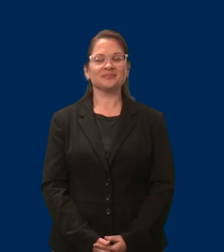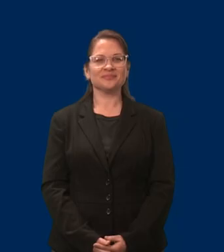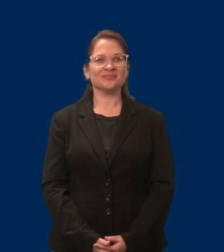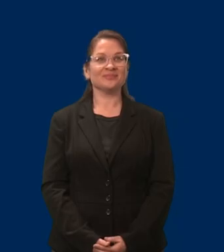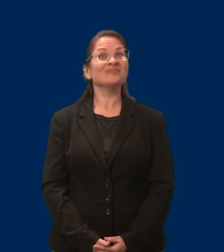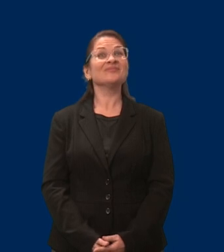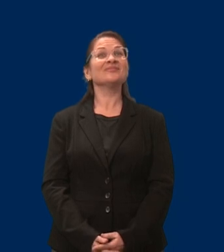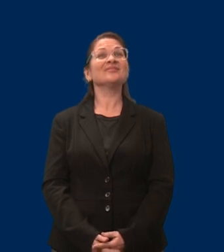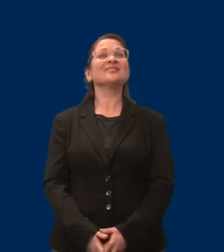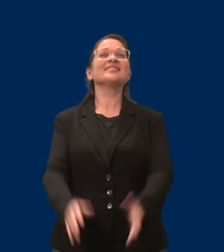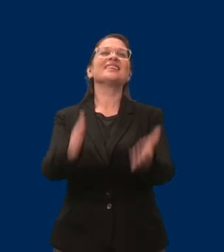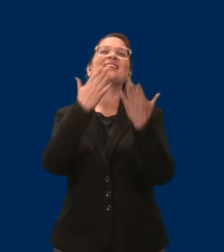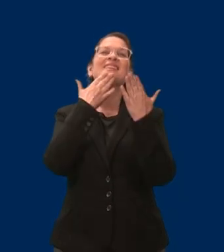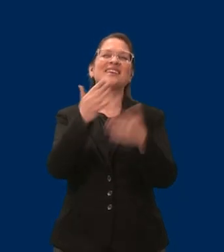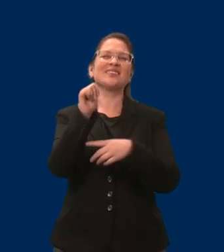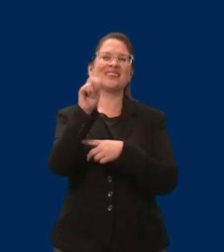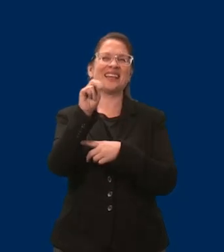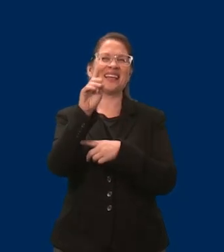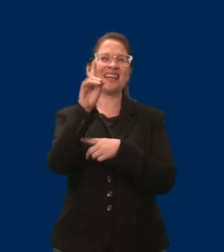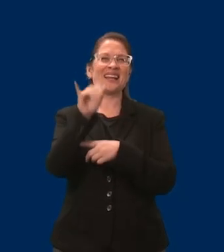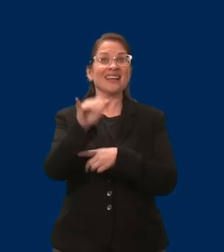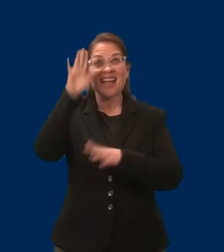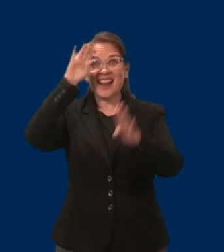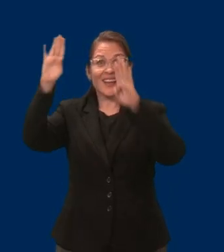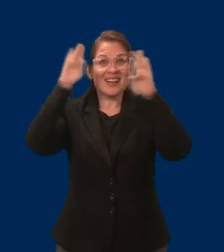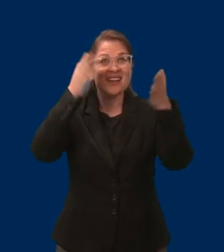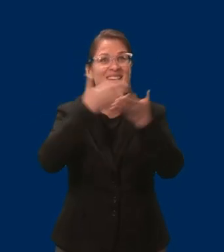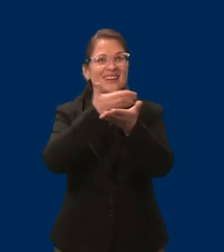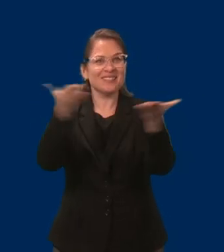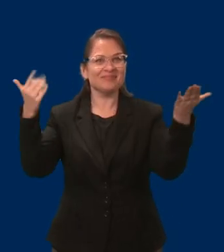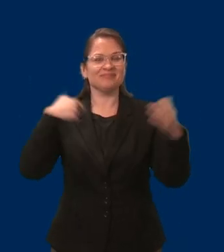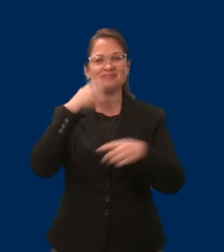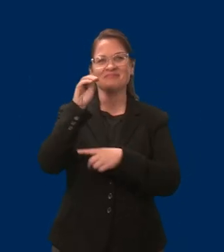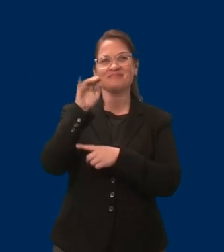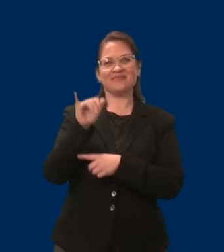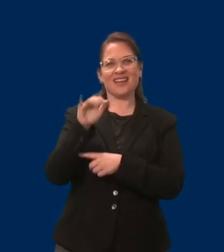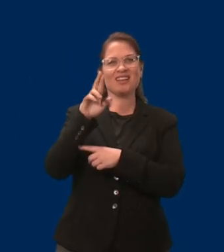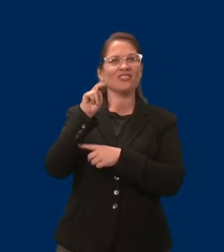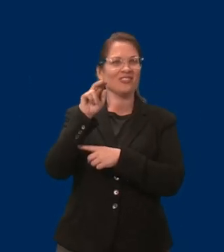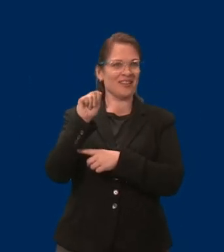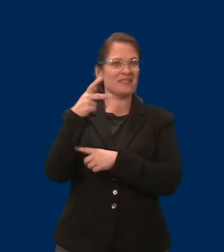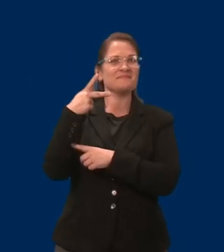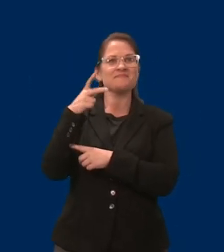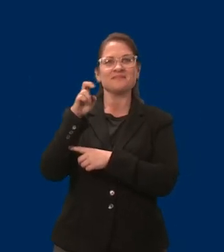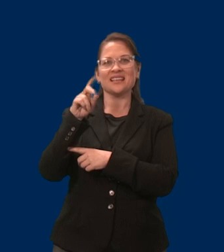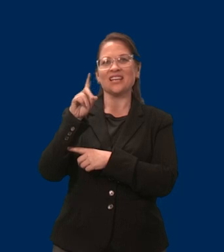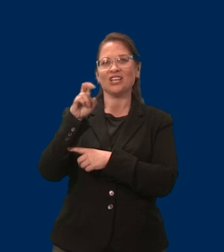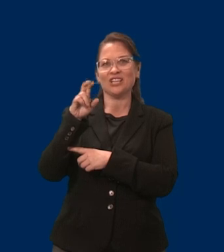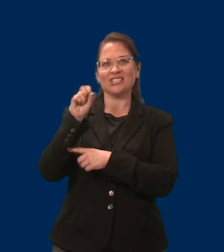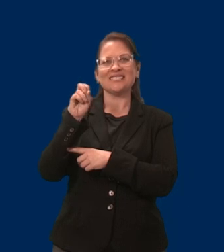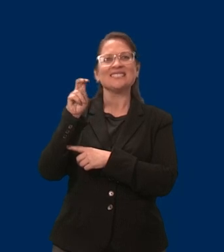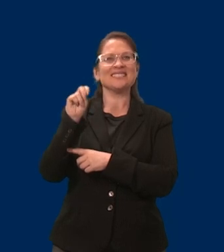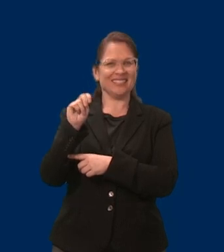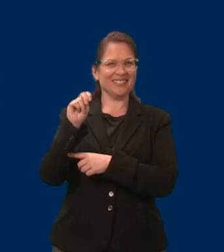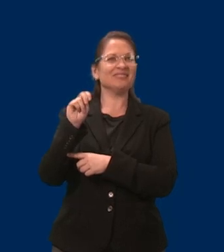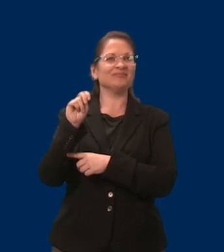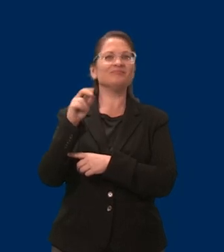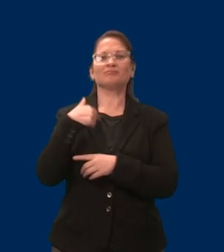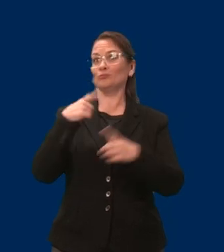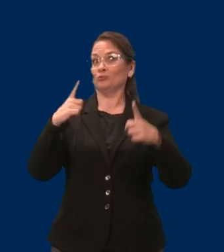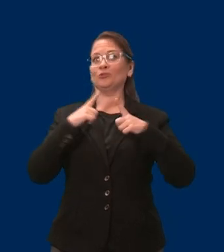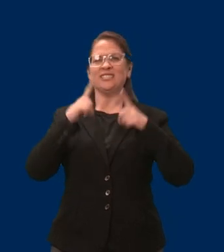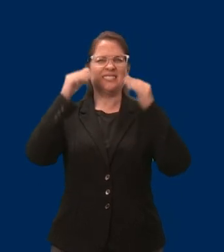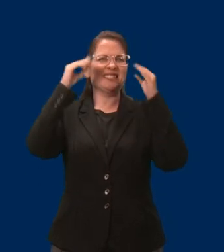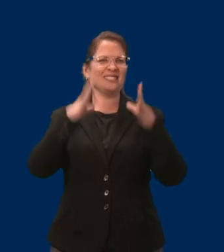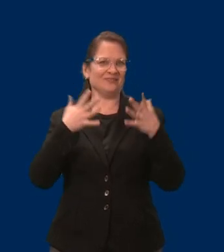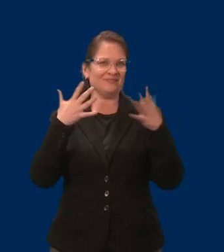Hello, everyone. I am Myrna Peterson, a retired educator and an MCD council member from